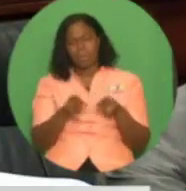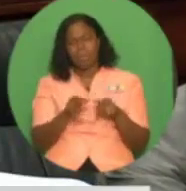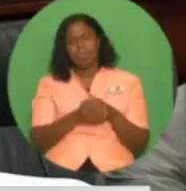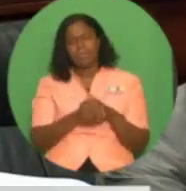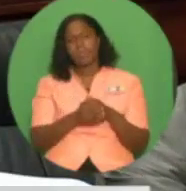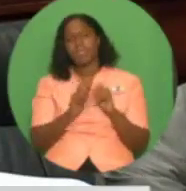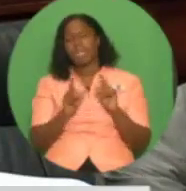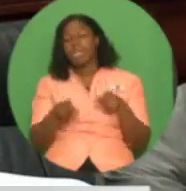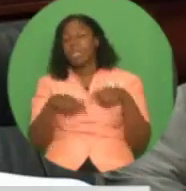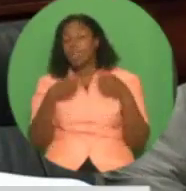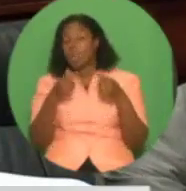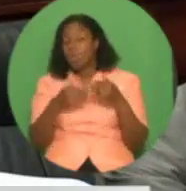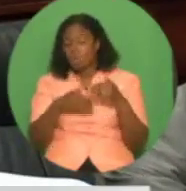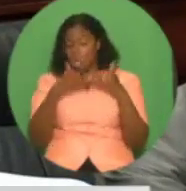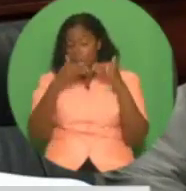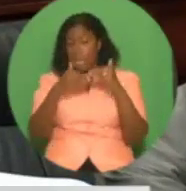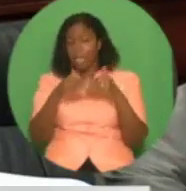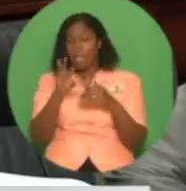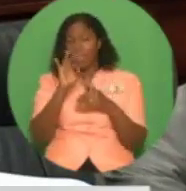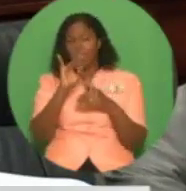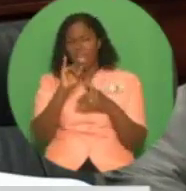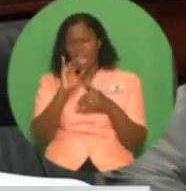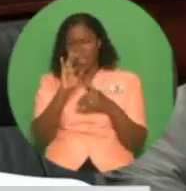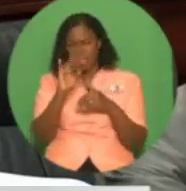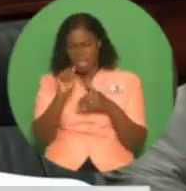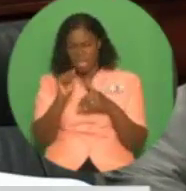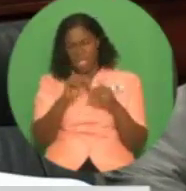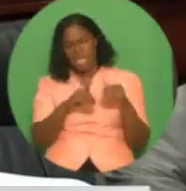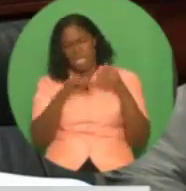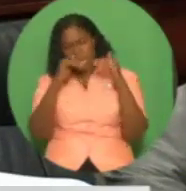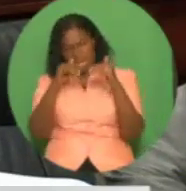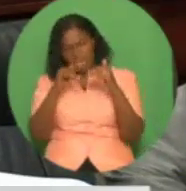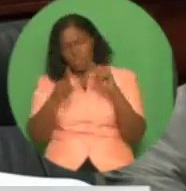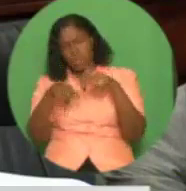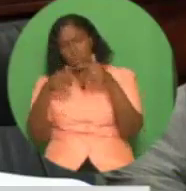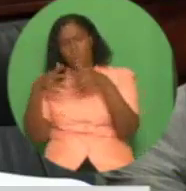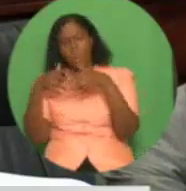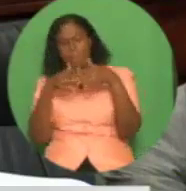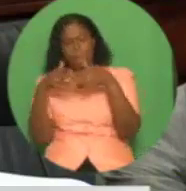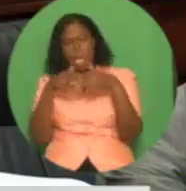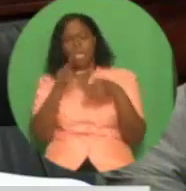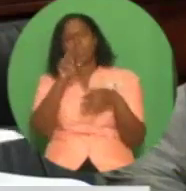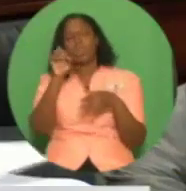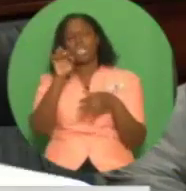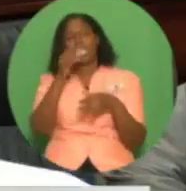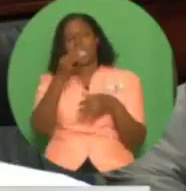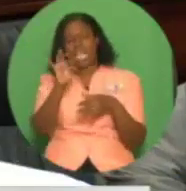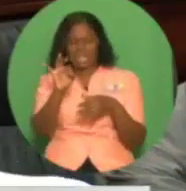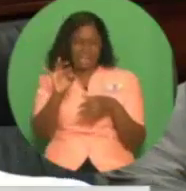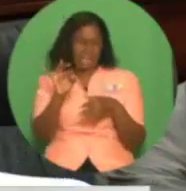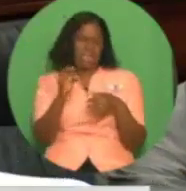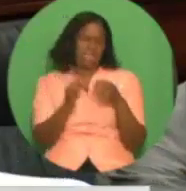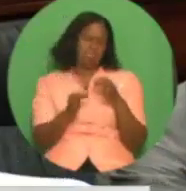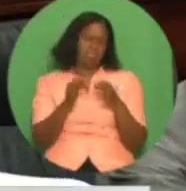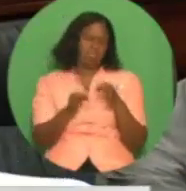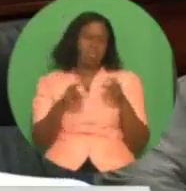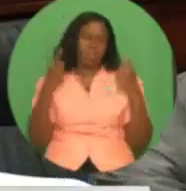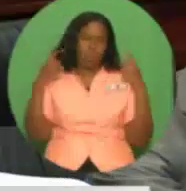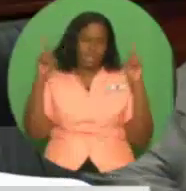Cup, which will take place in the USA in 2019. The tournament provides an opportunity for a fourth team qualifier.